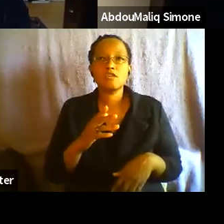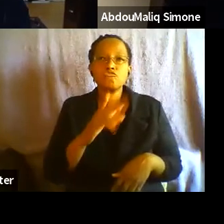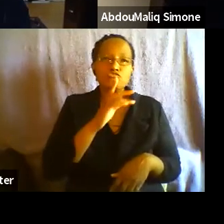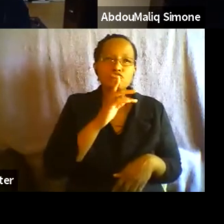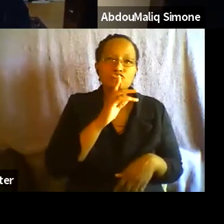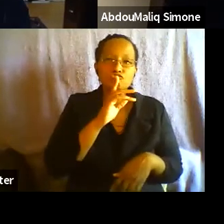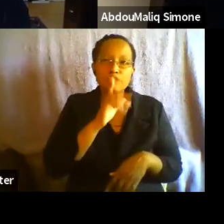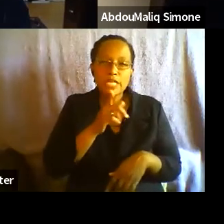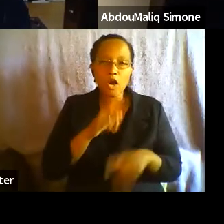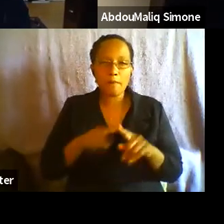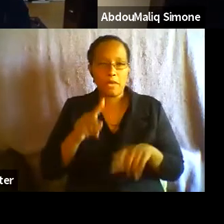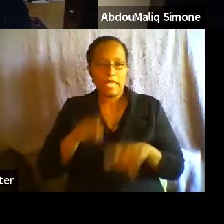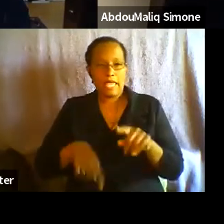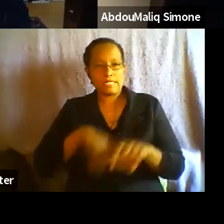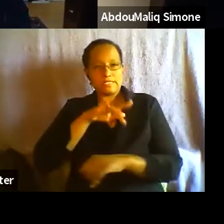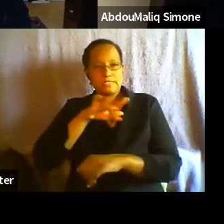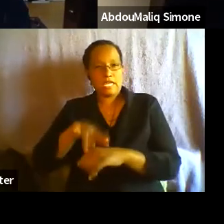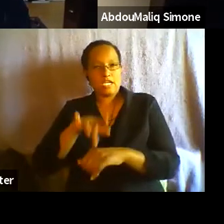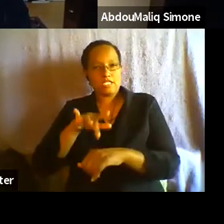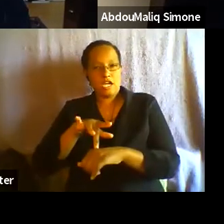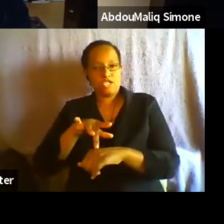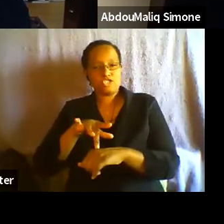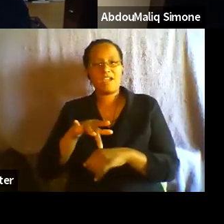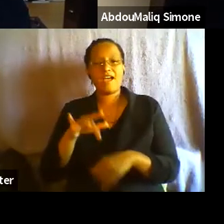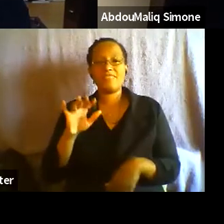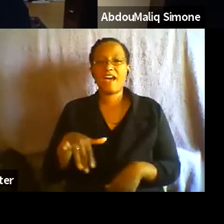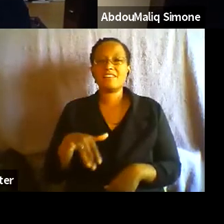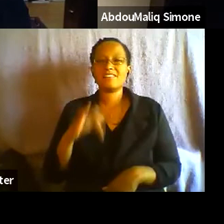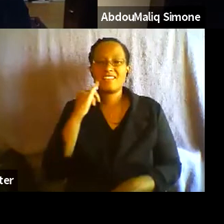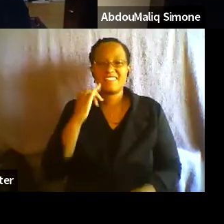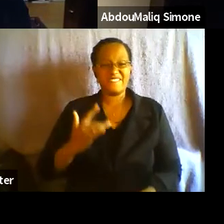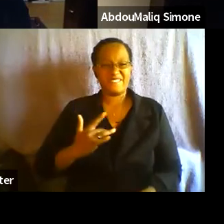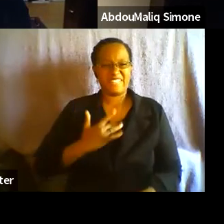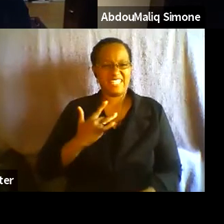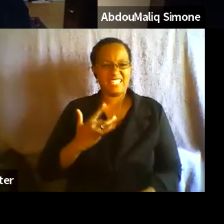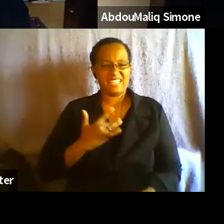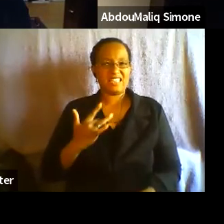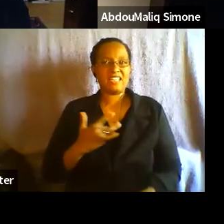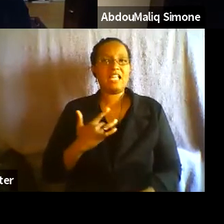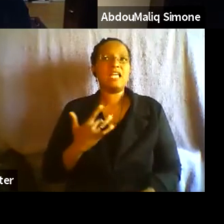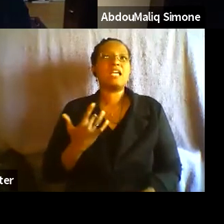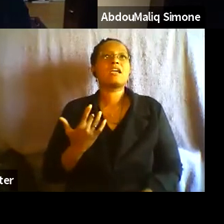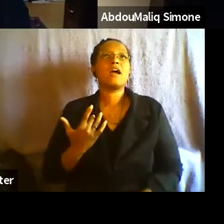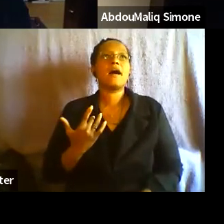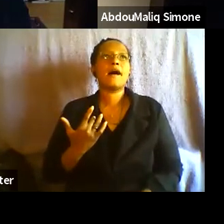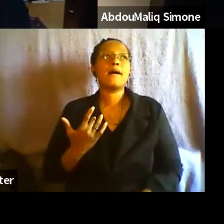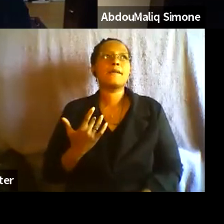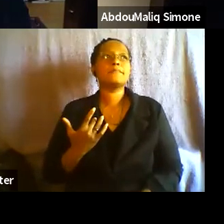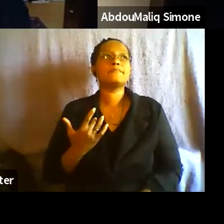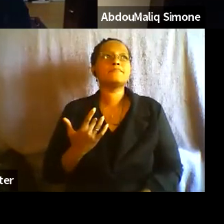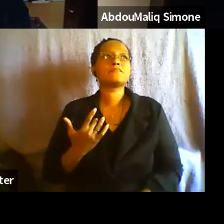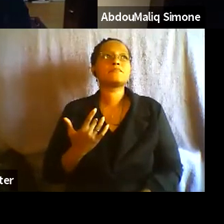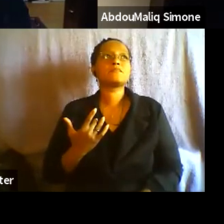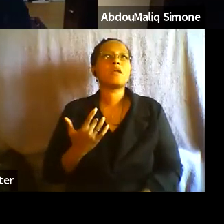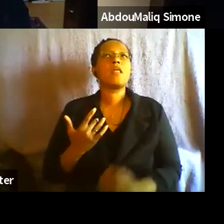which is what we kind of rest on that underlies the possibility of us being, uh,